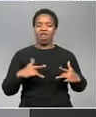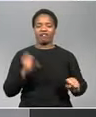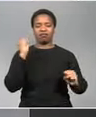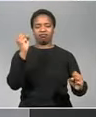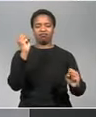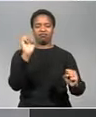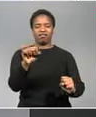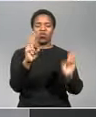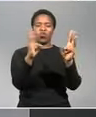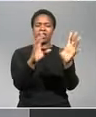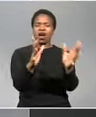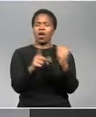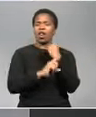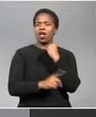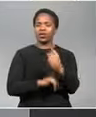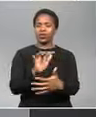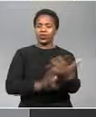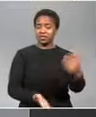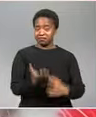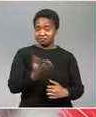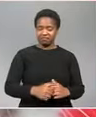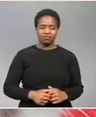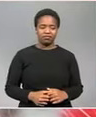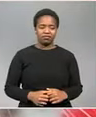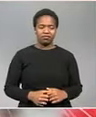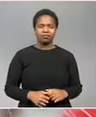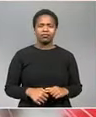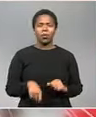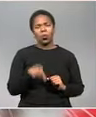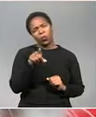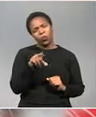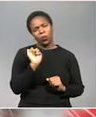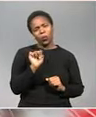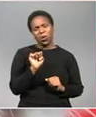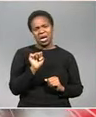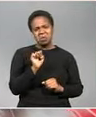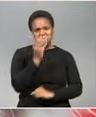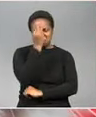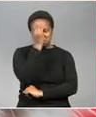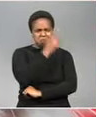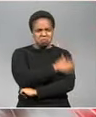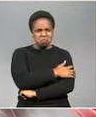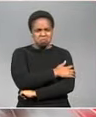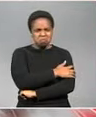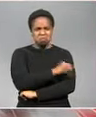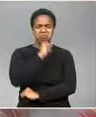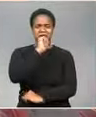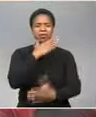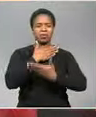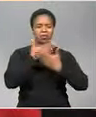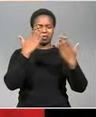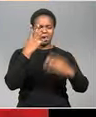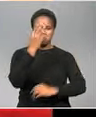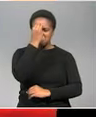our weather report and then she was constantly unimpressed at a permanently downturned mouth and